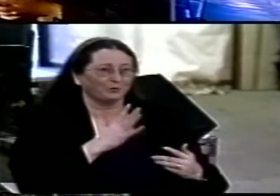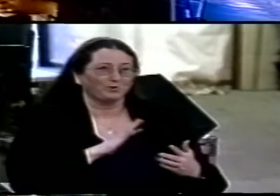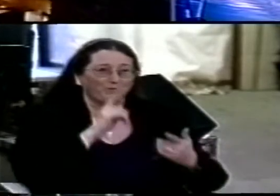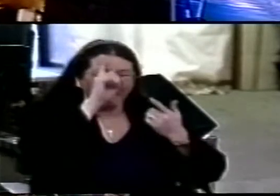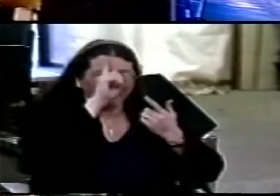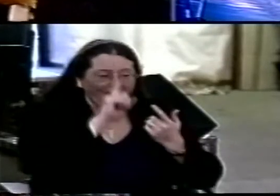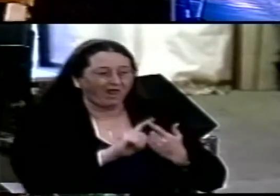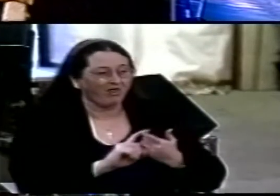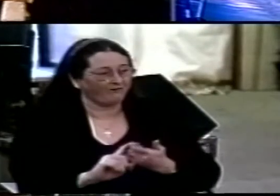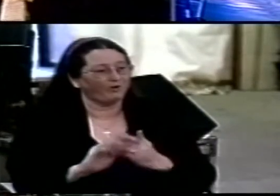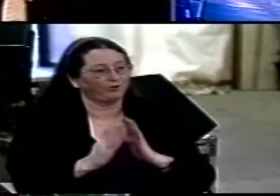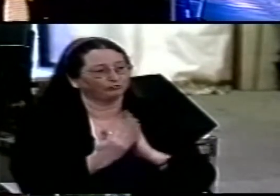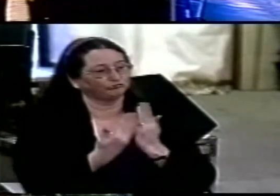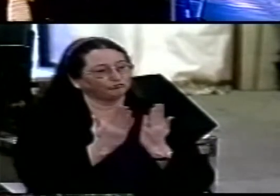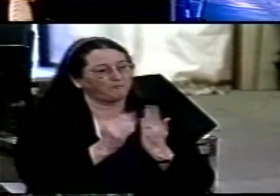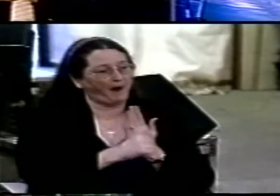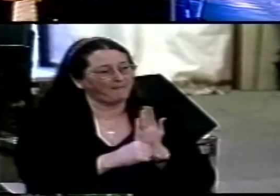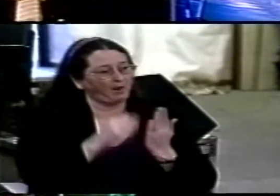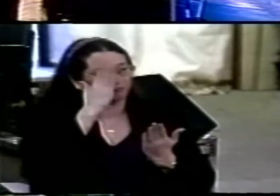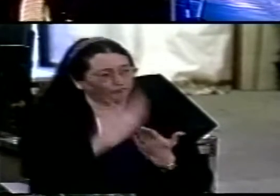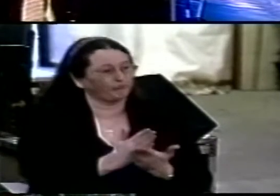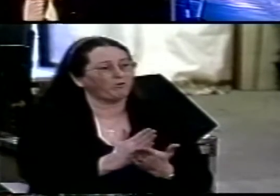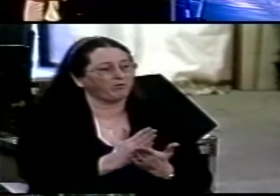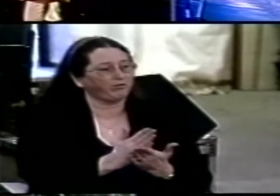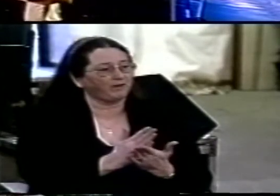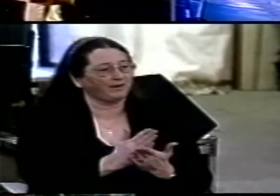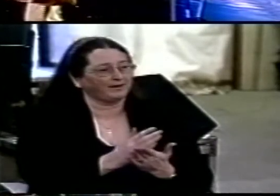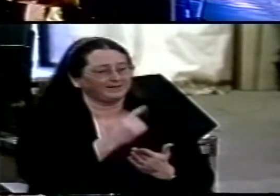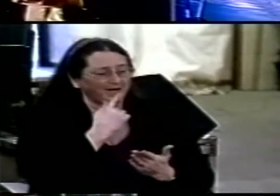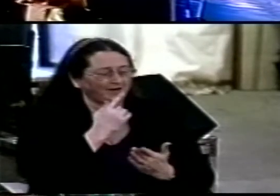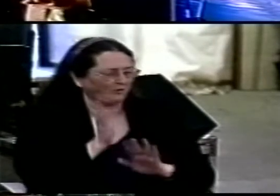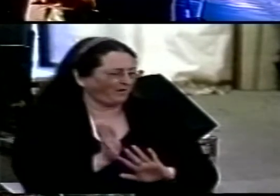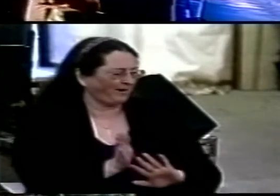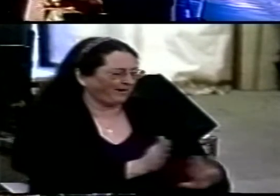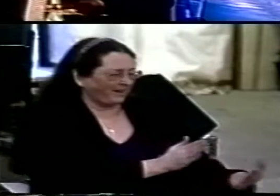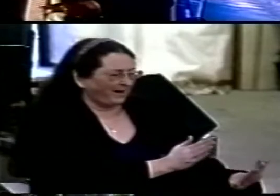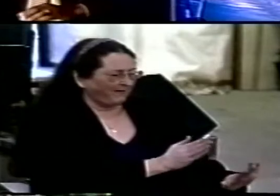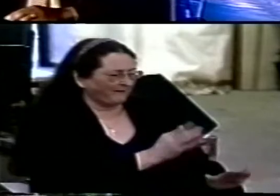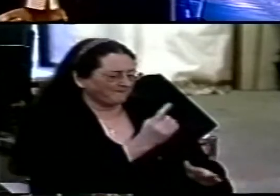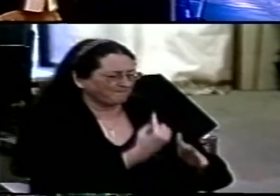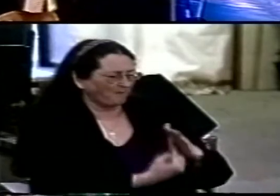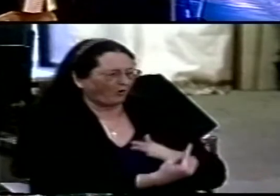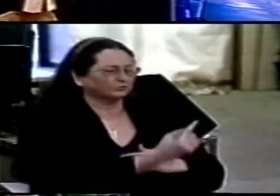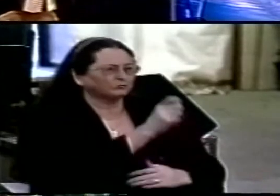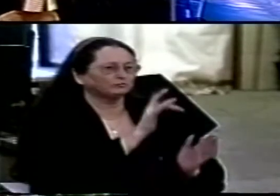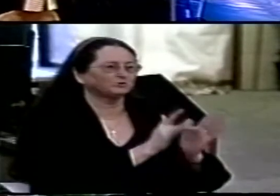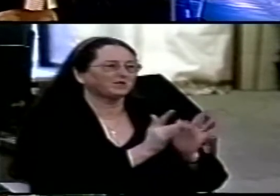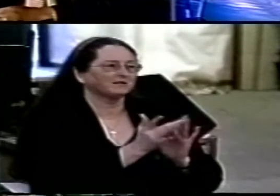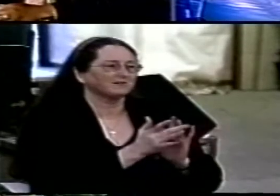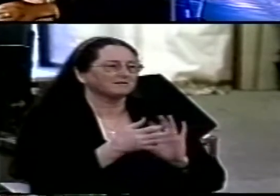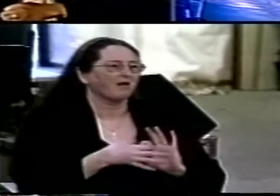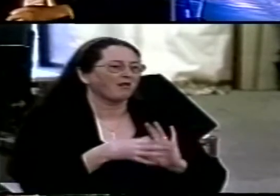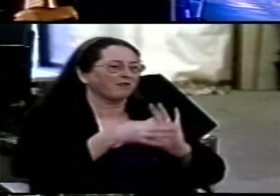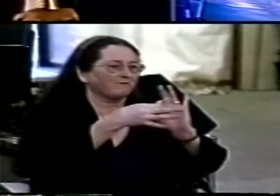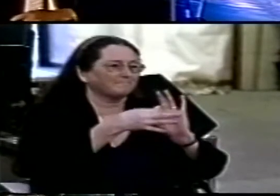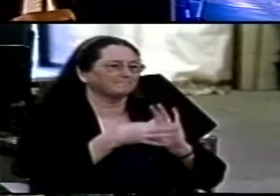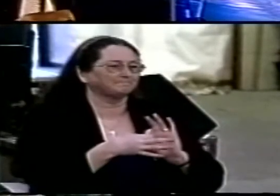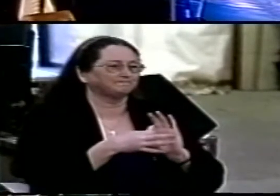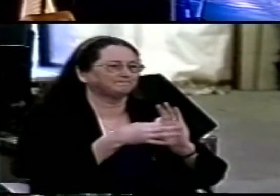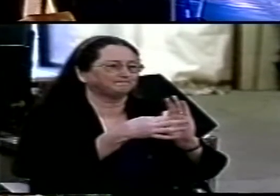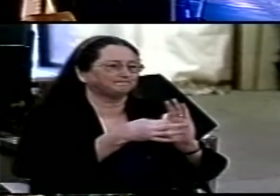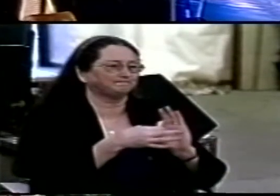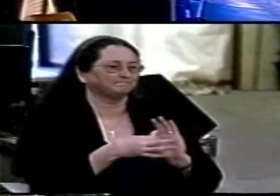to truth and yet not discard the person of Jesus. for the